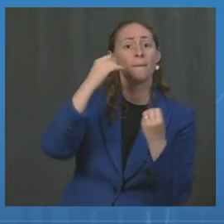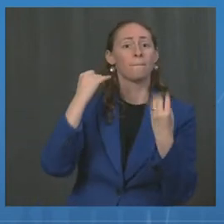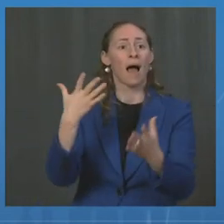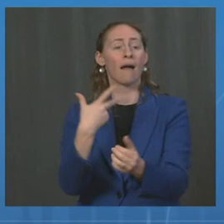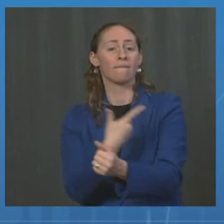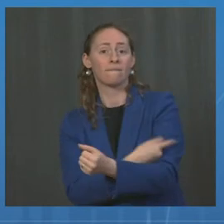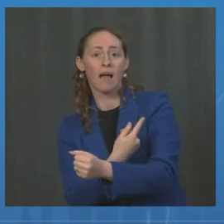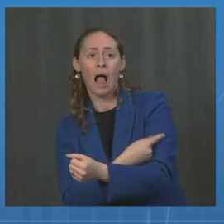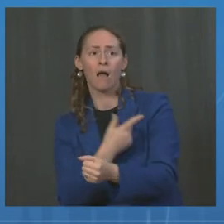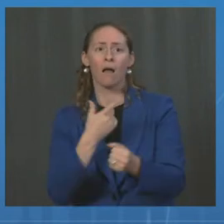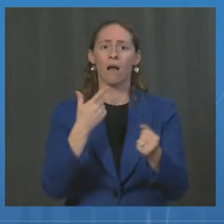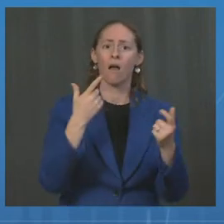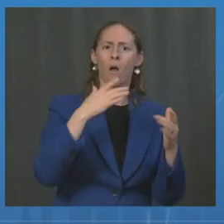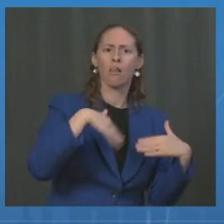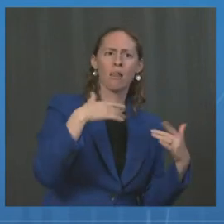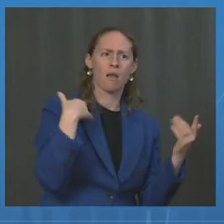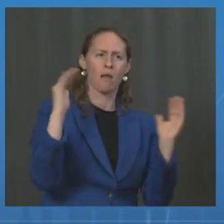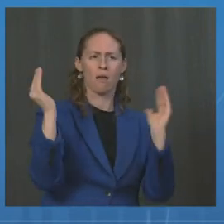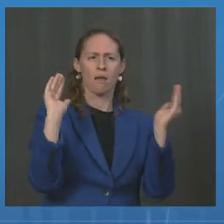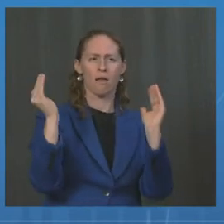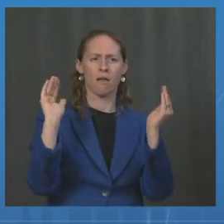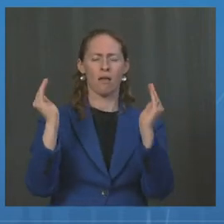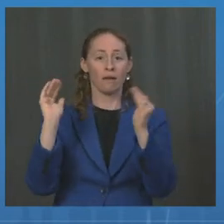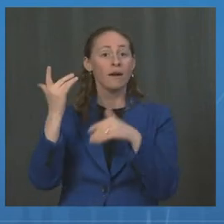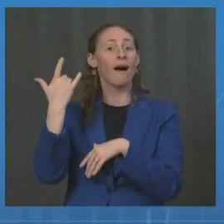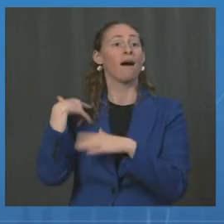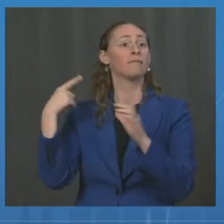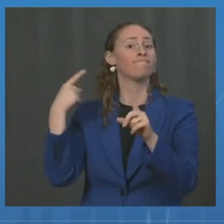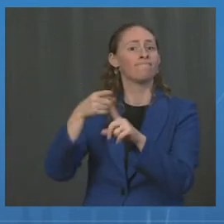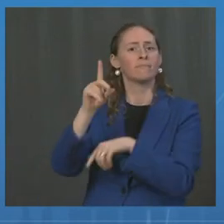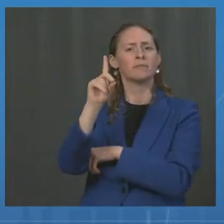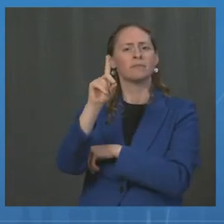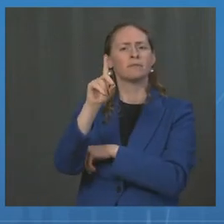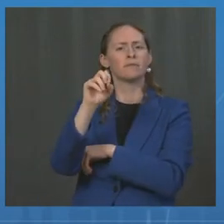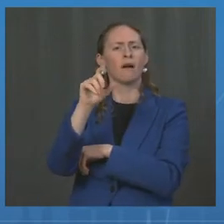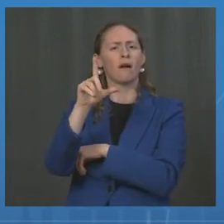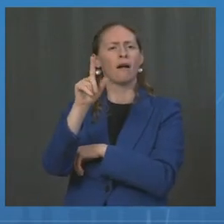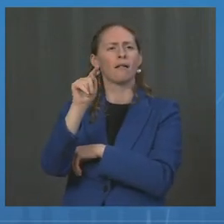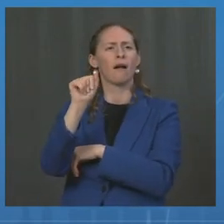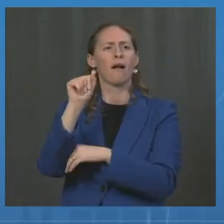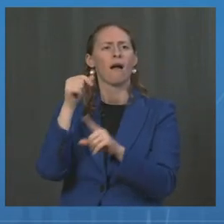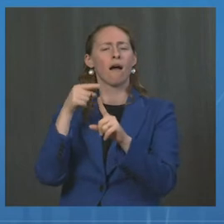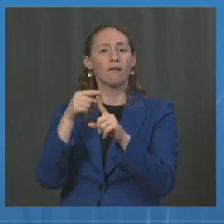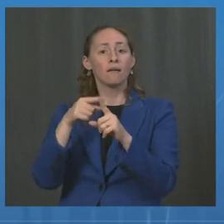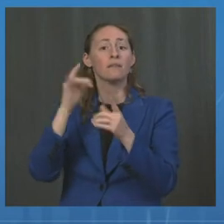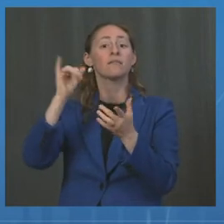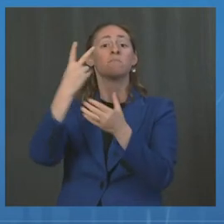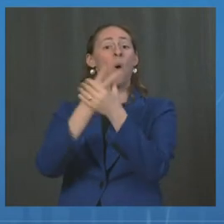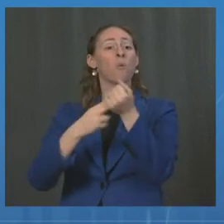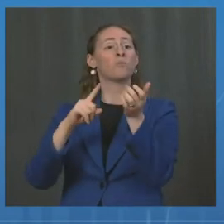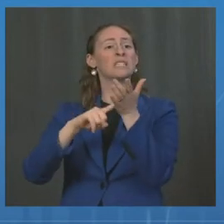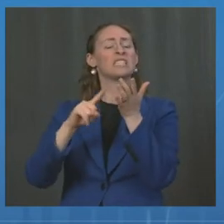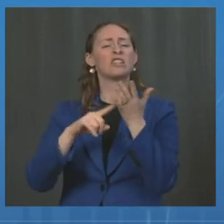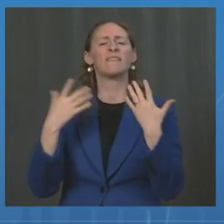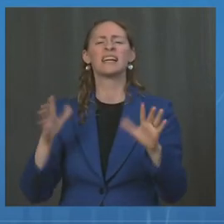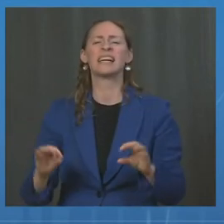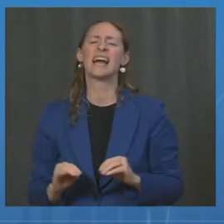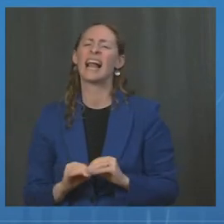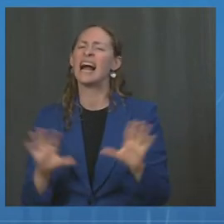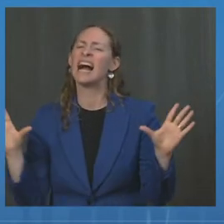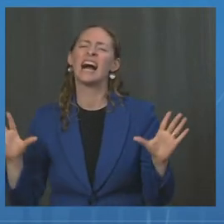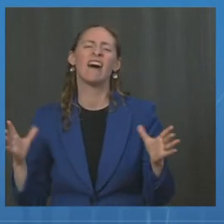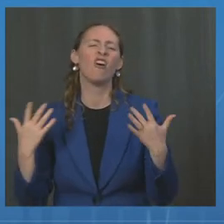Delta variant is the dominant variant. Both studies, one thing is clear. Cases,